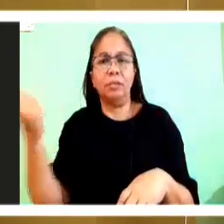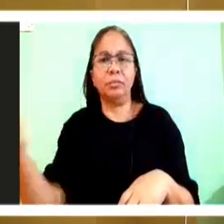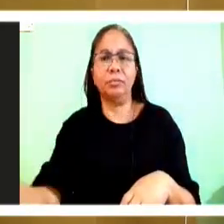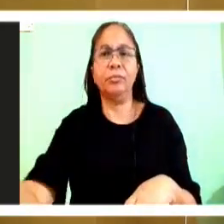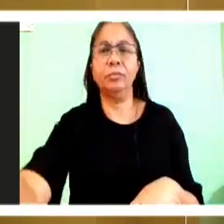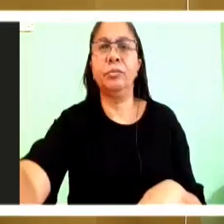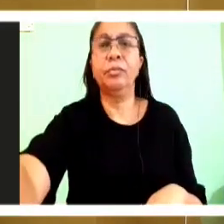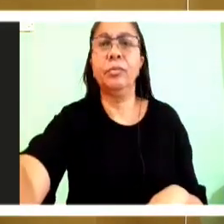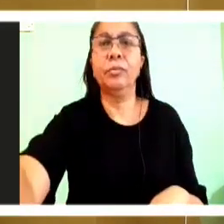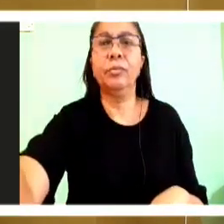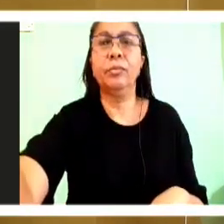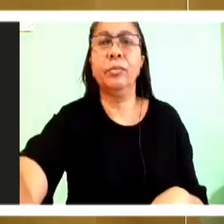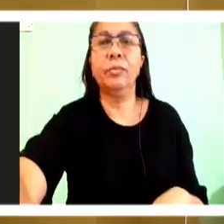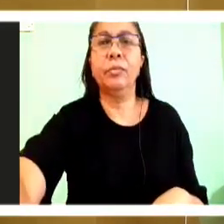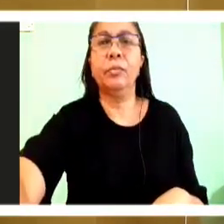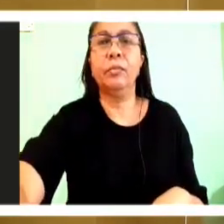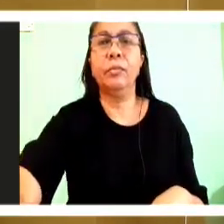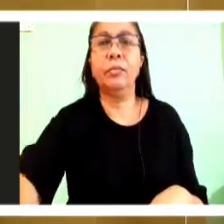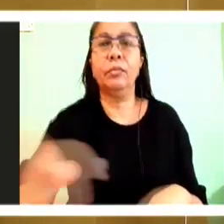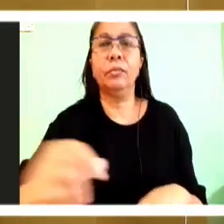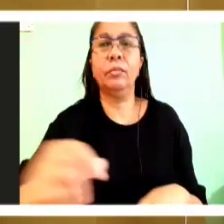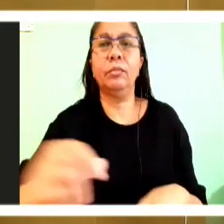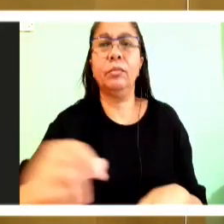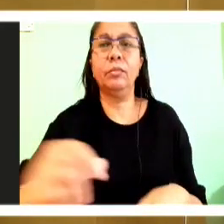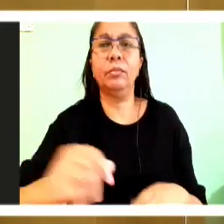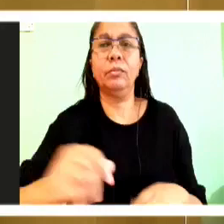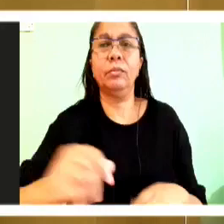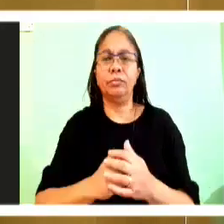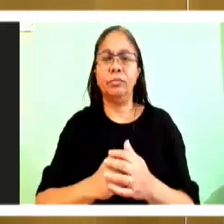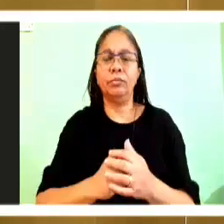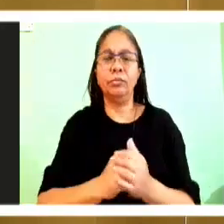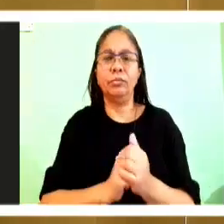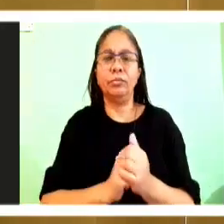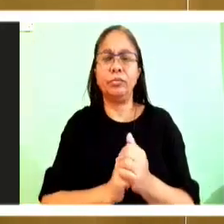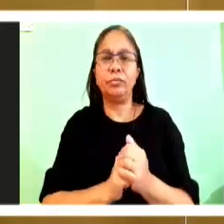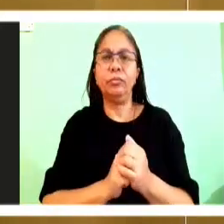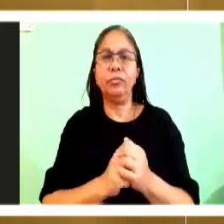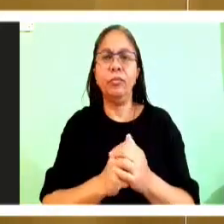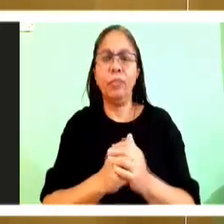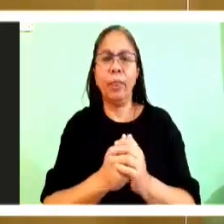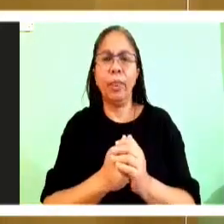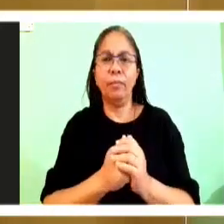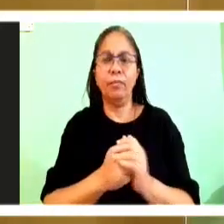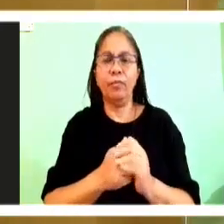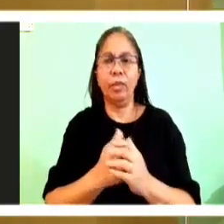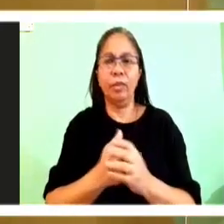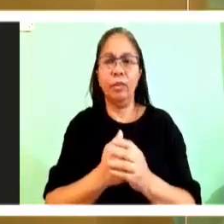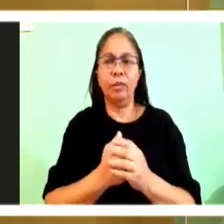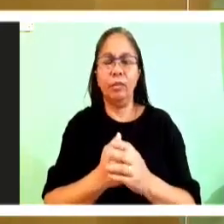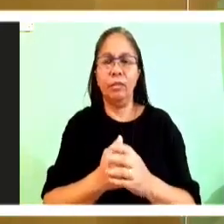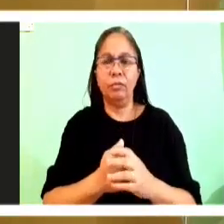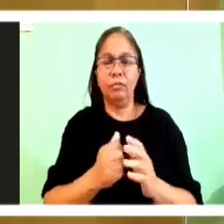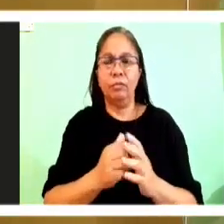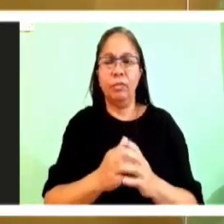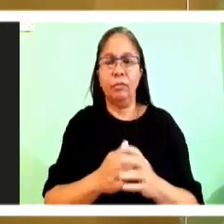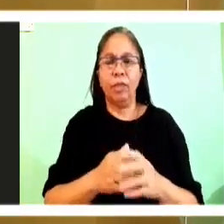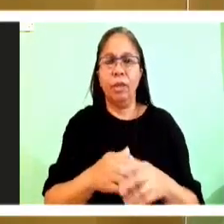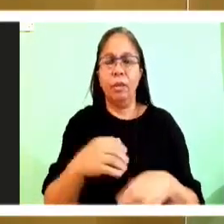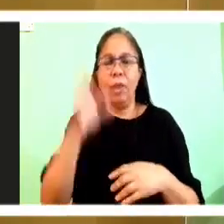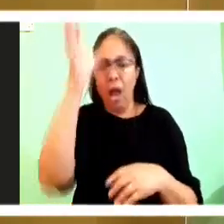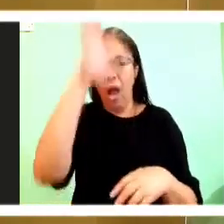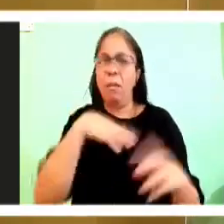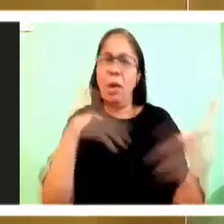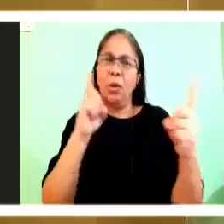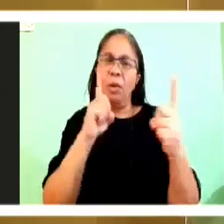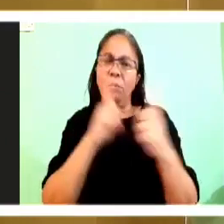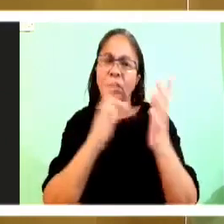fishing and a call comes and he goes. But as a man who has had an encounter with Christ already through the